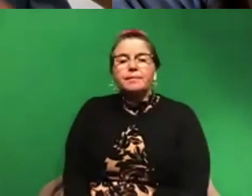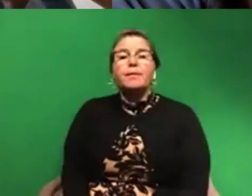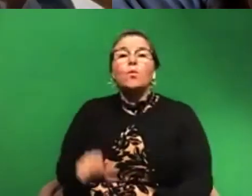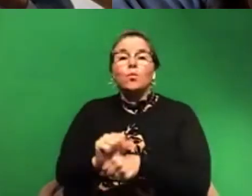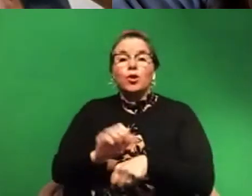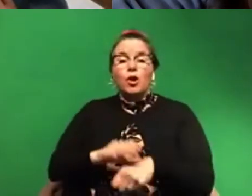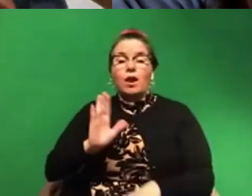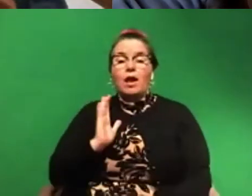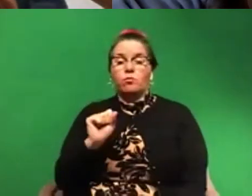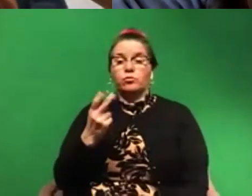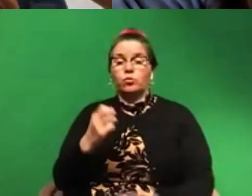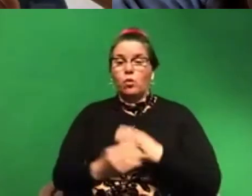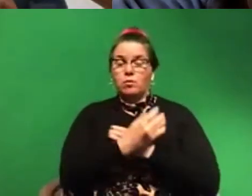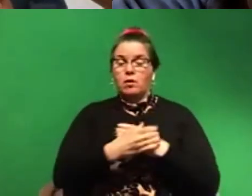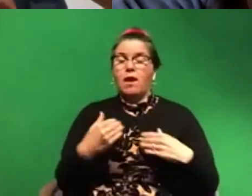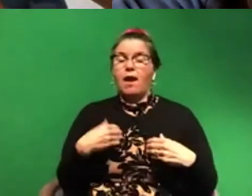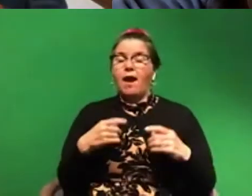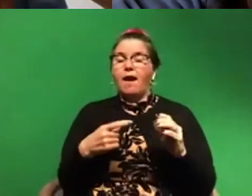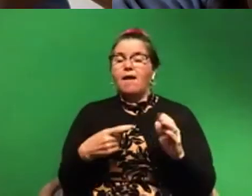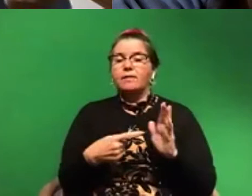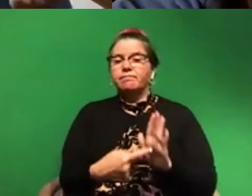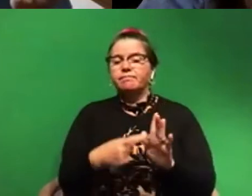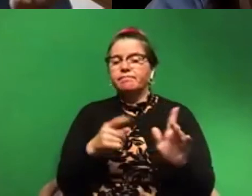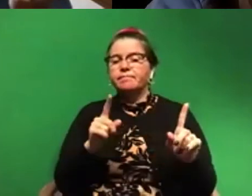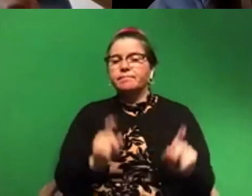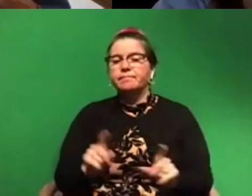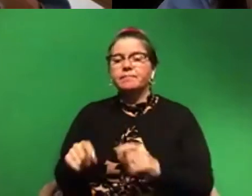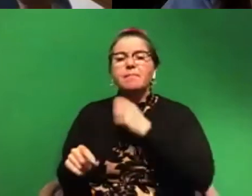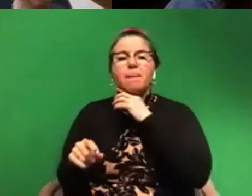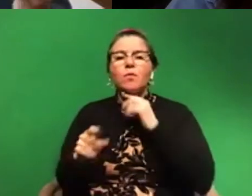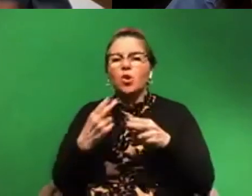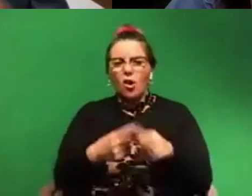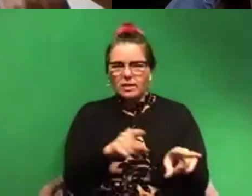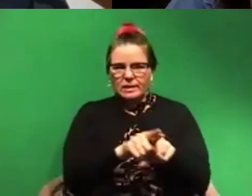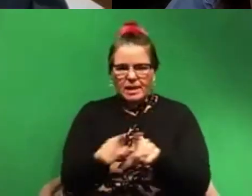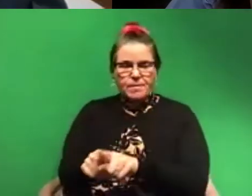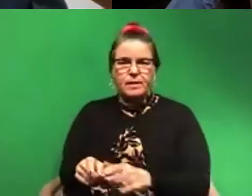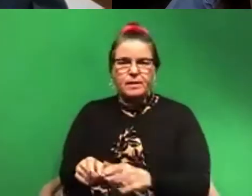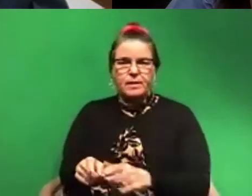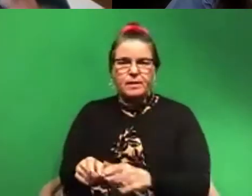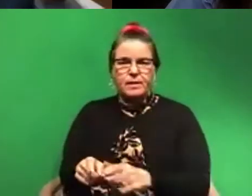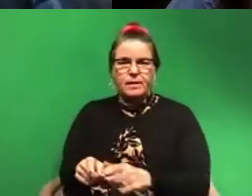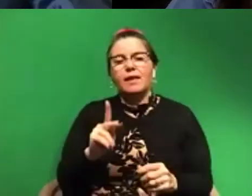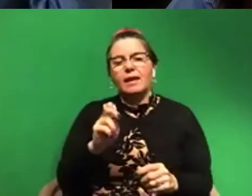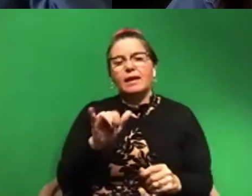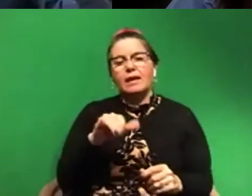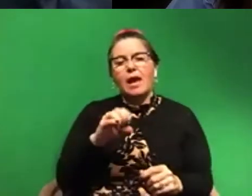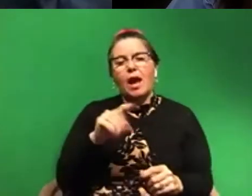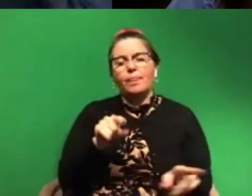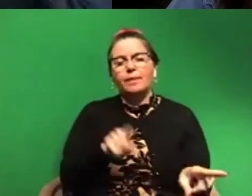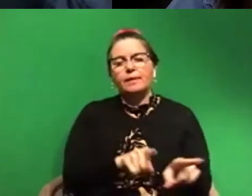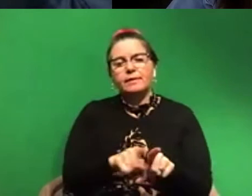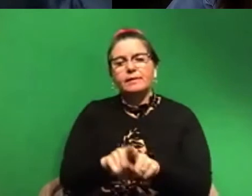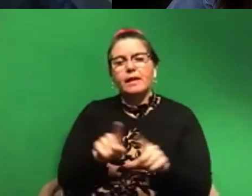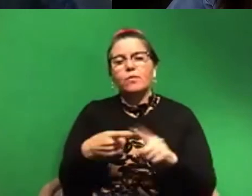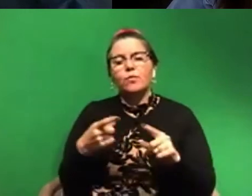have specimens of organisms from different places that we call the same thing. They, the way we phrase it is they key out the same. In other words, when you're going through a dichotomous key